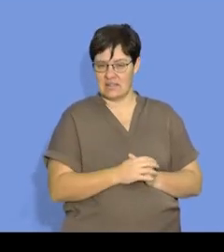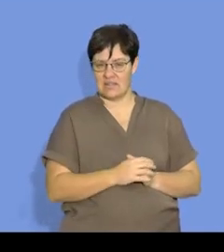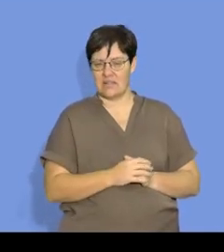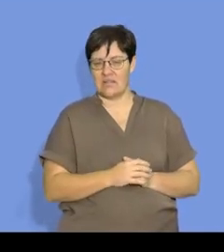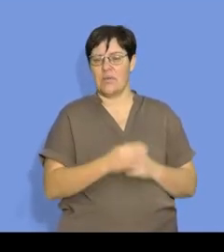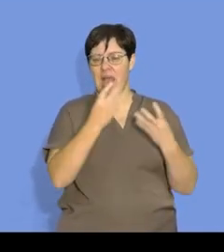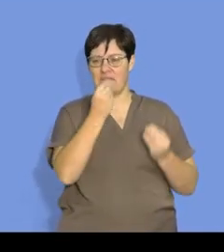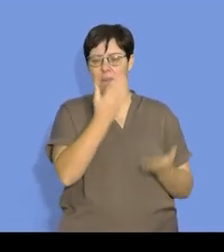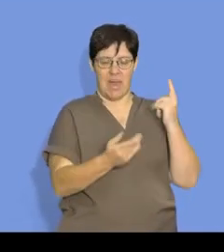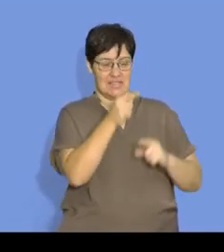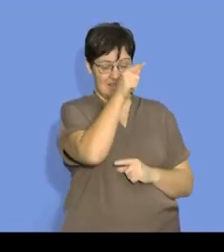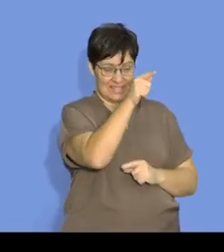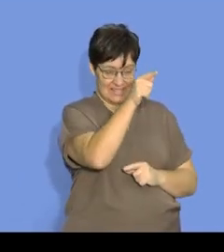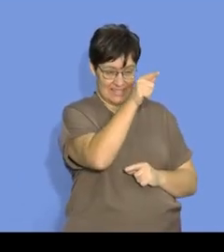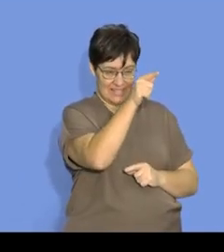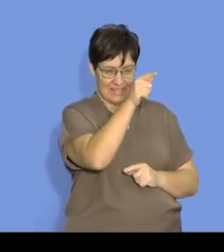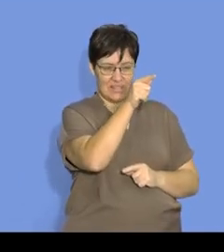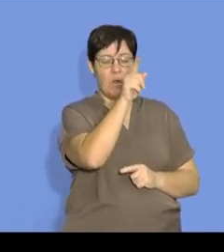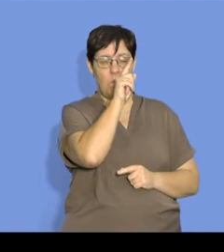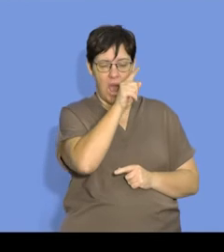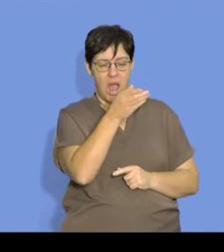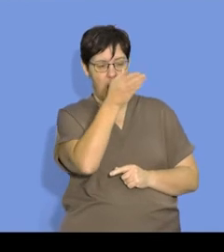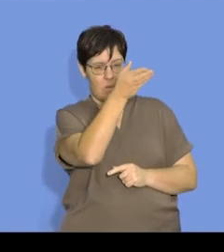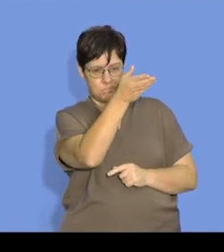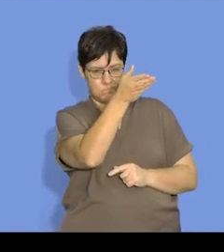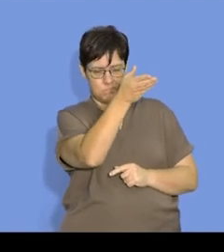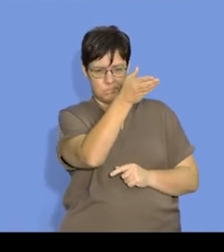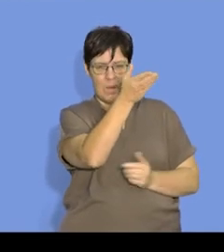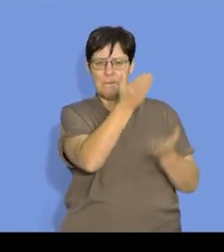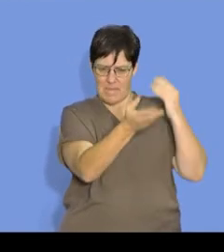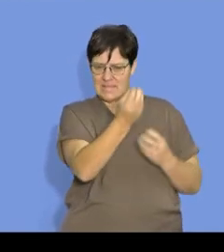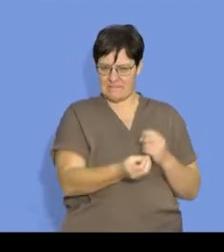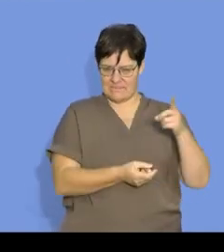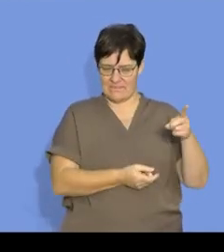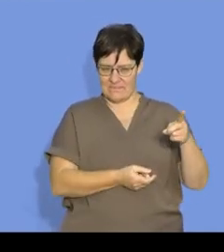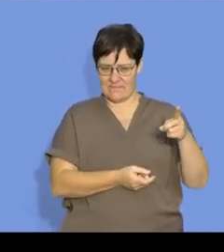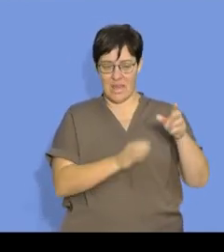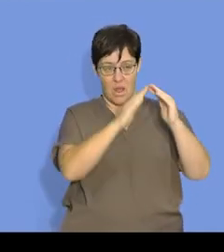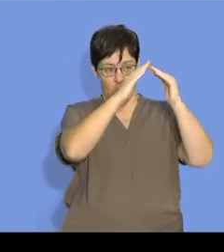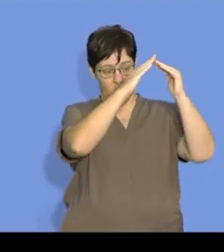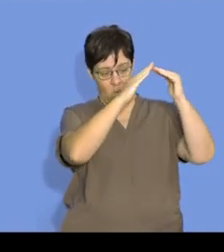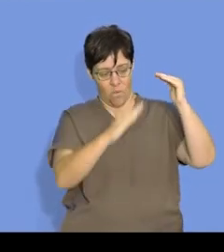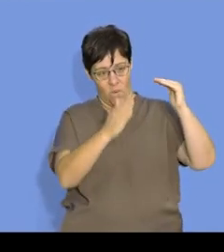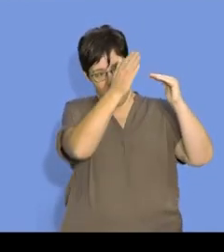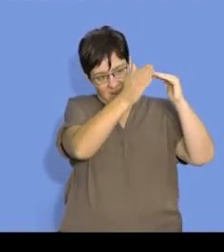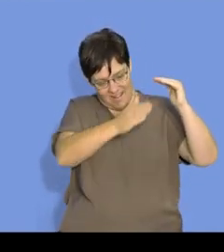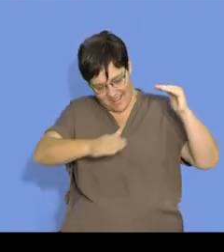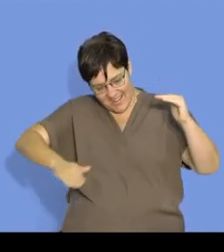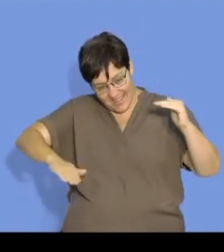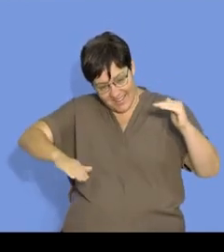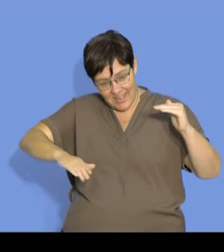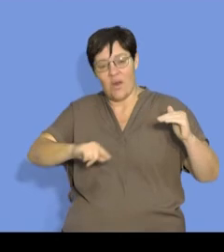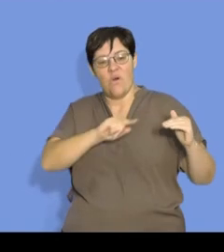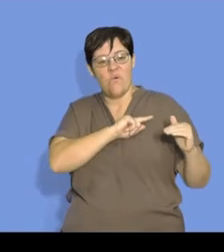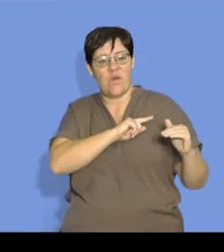a mass because our reactants will have a mass, and that reactants is there now in that